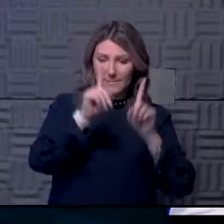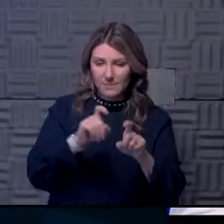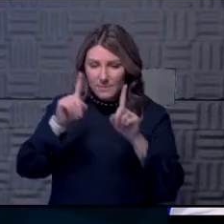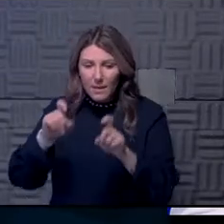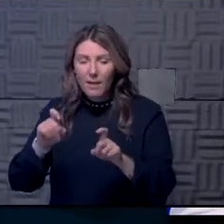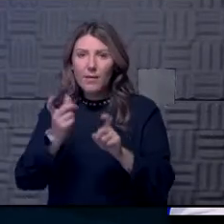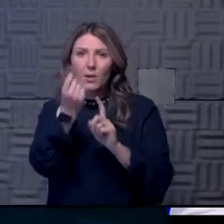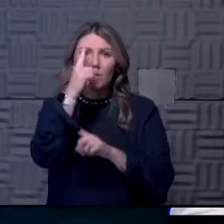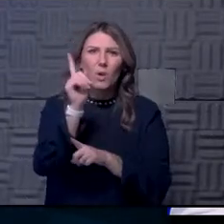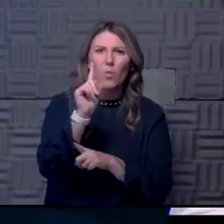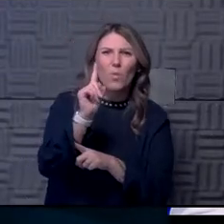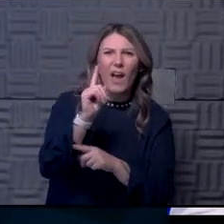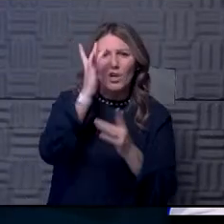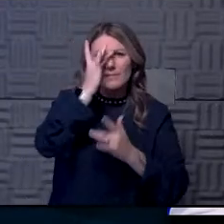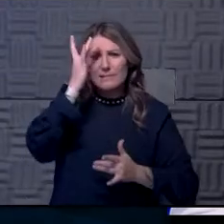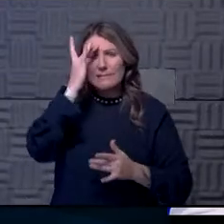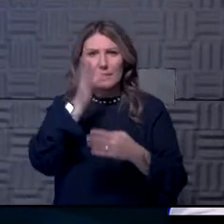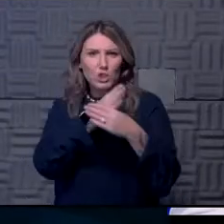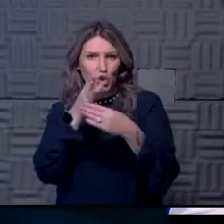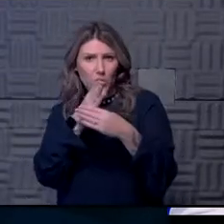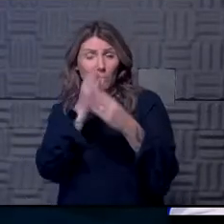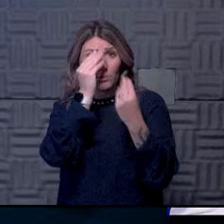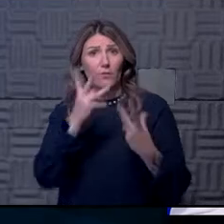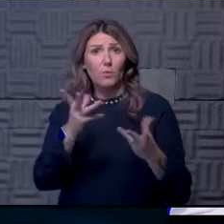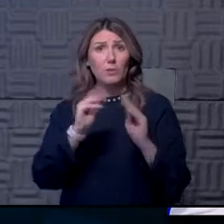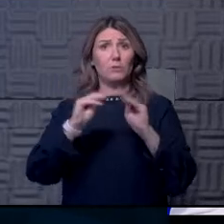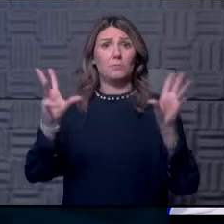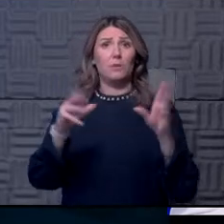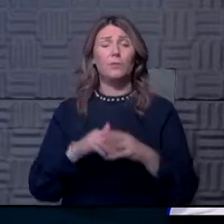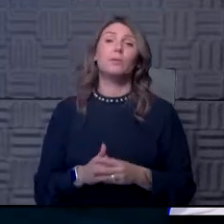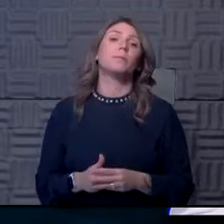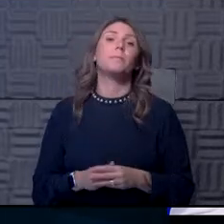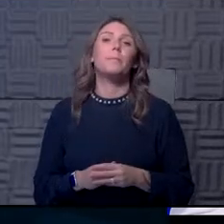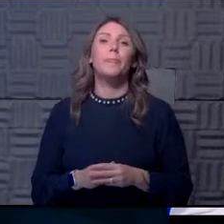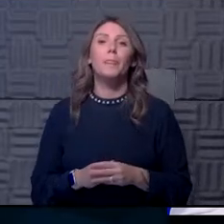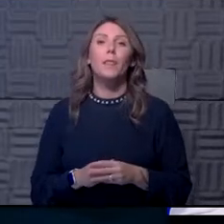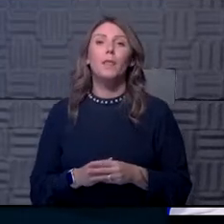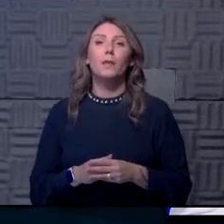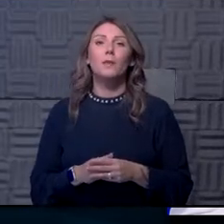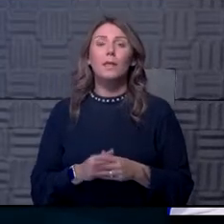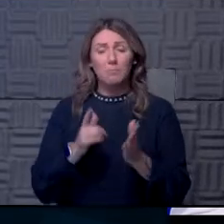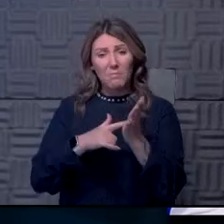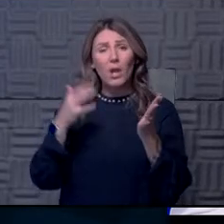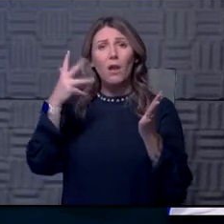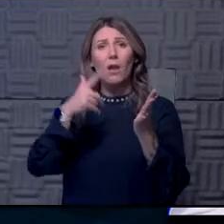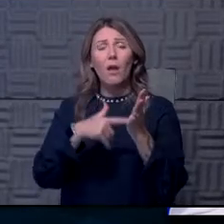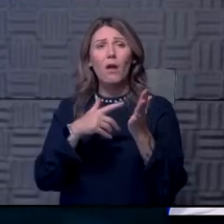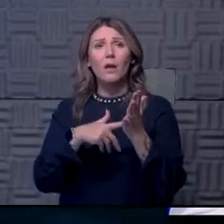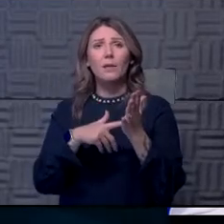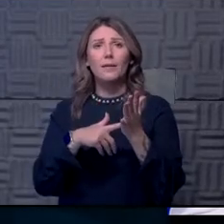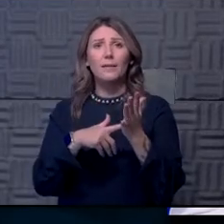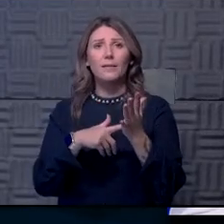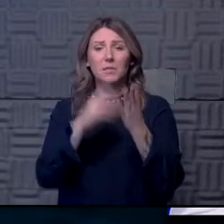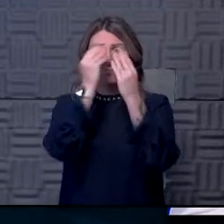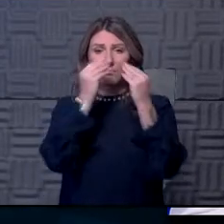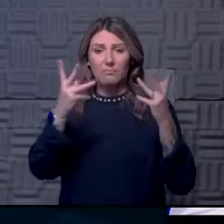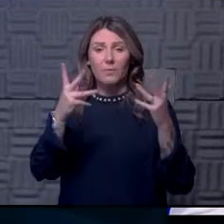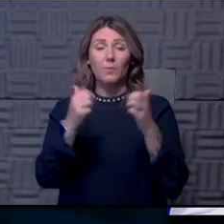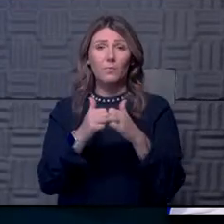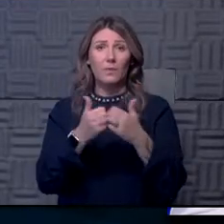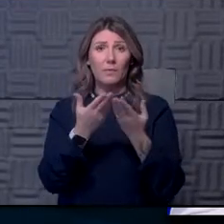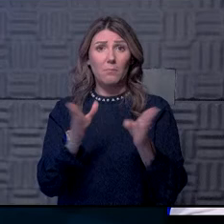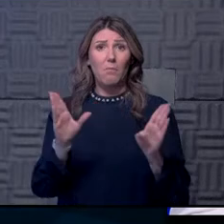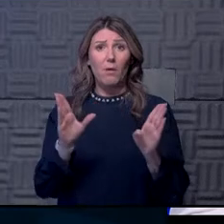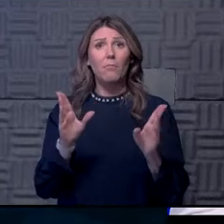disease is. And we've also shared that information fairly transparently on a periodic basis with the public. So